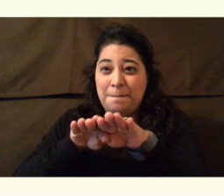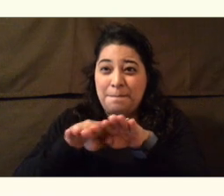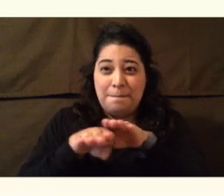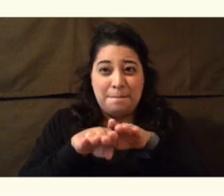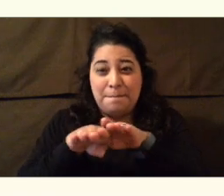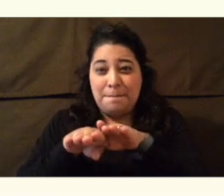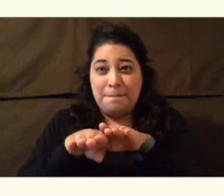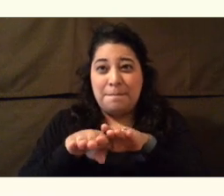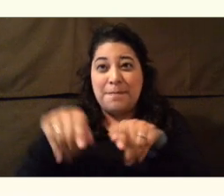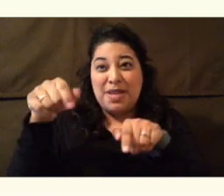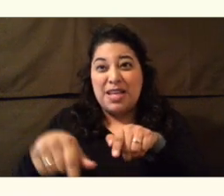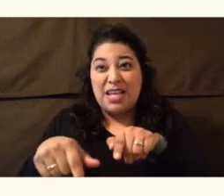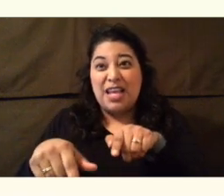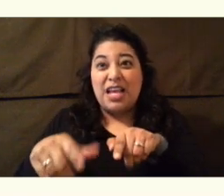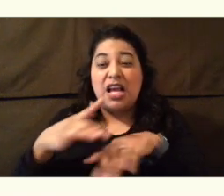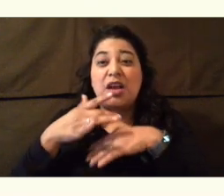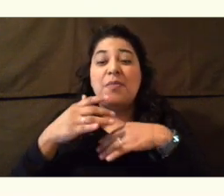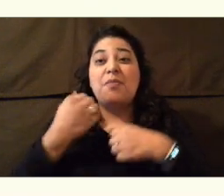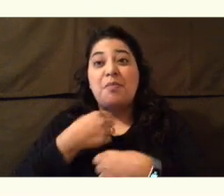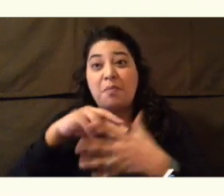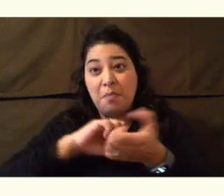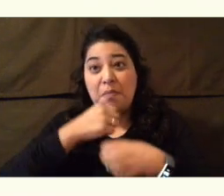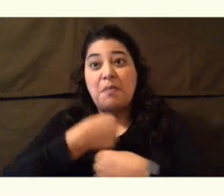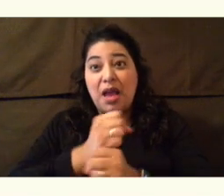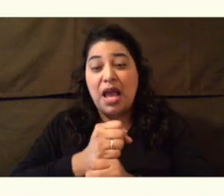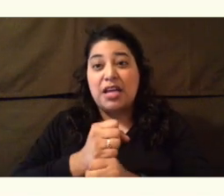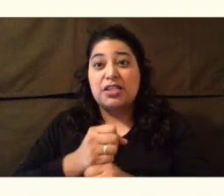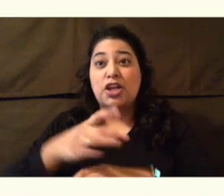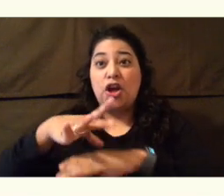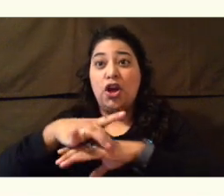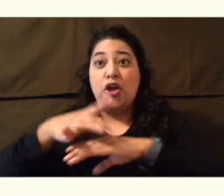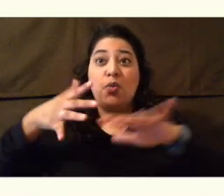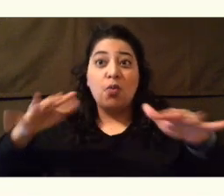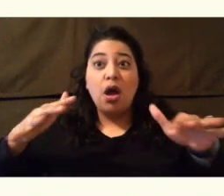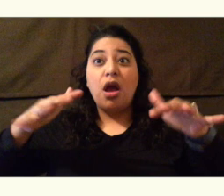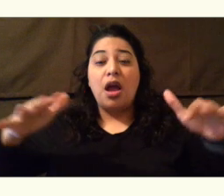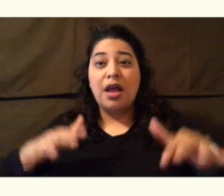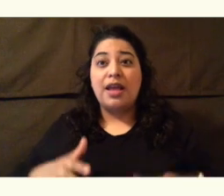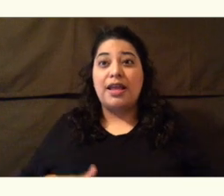earthquake. During an earthquake, the land shakes.